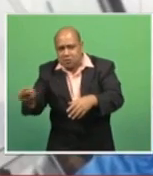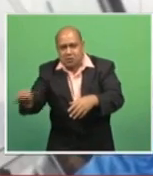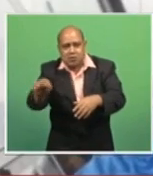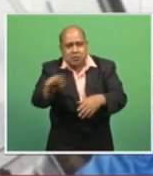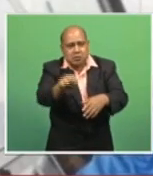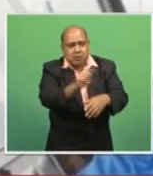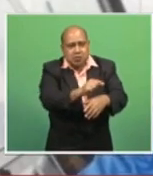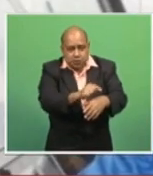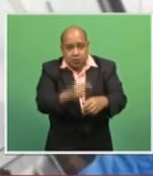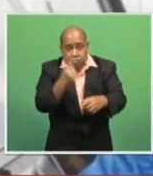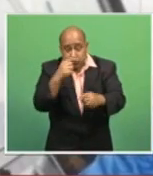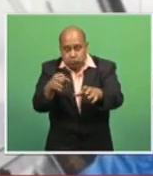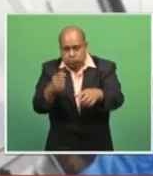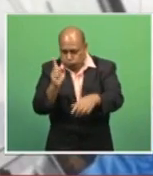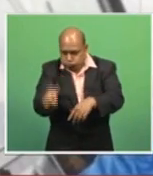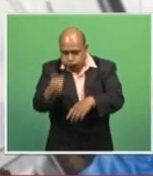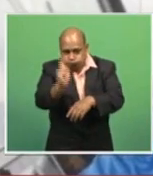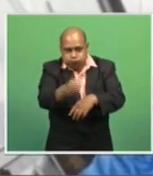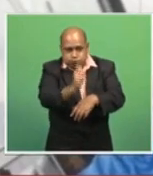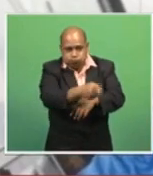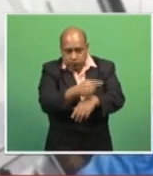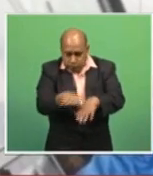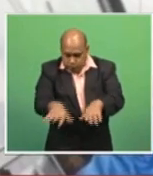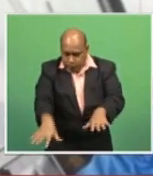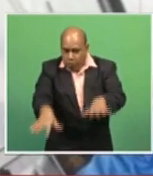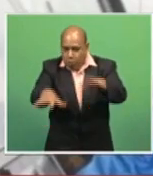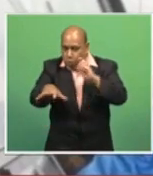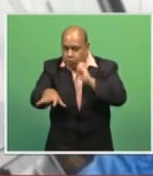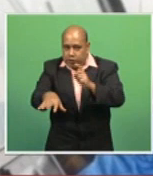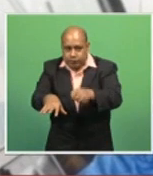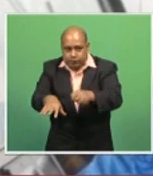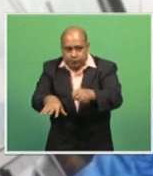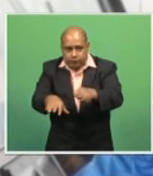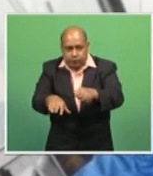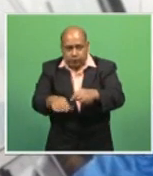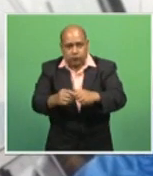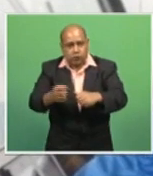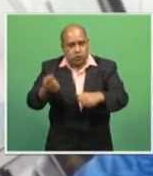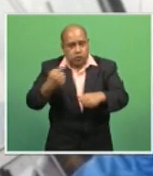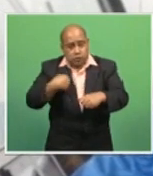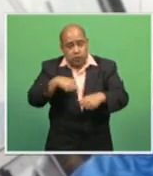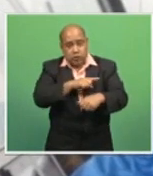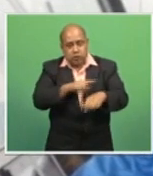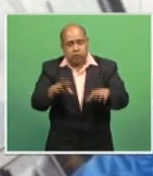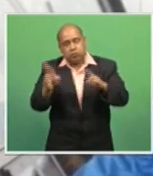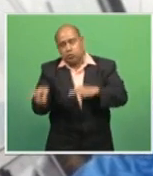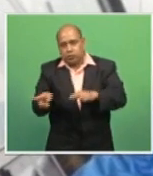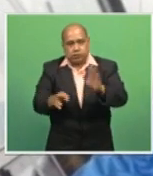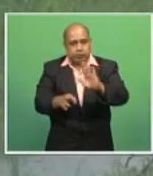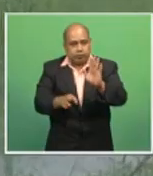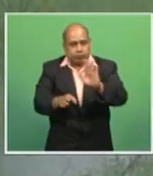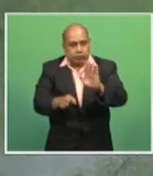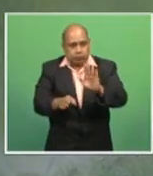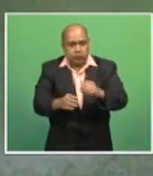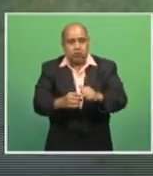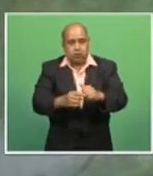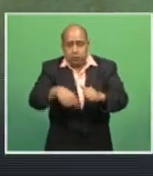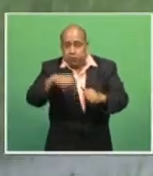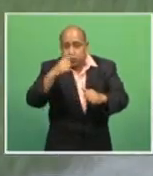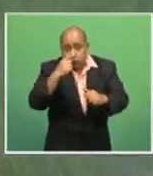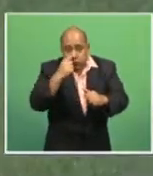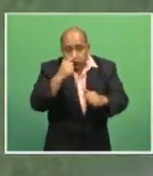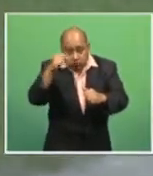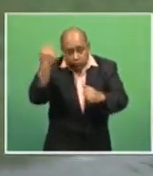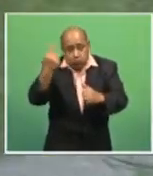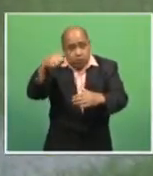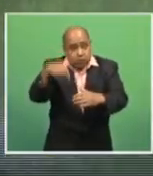rains upon us, there will be no rest of the weary. Today, our frontline disaster response teams will